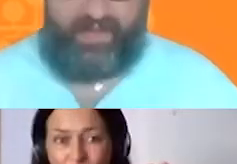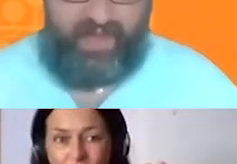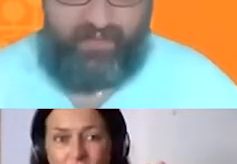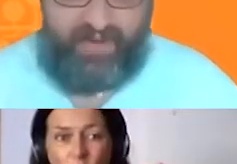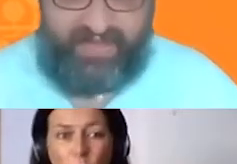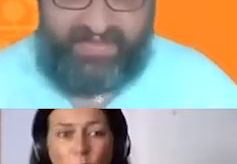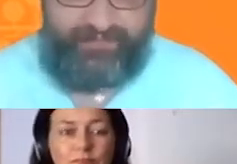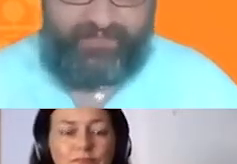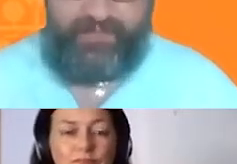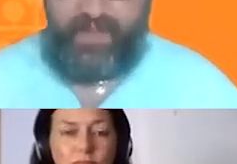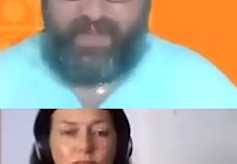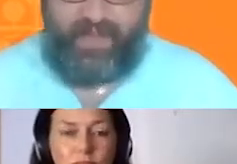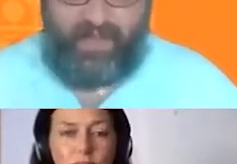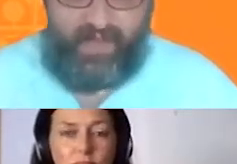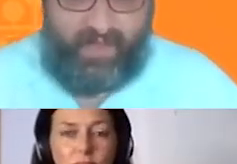Here it is.